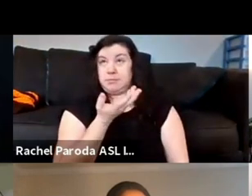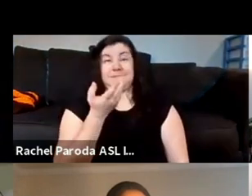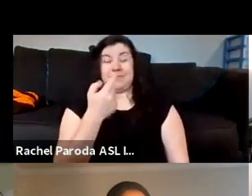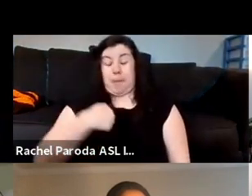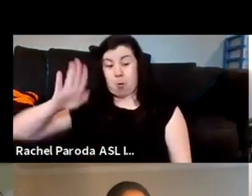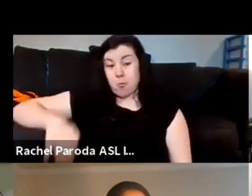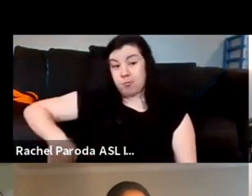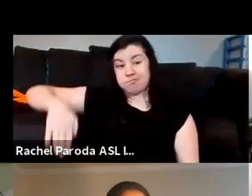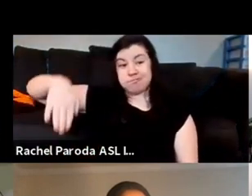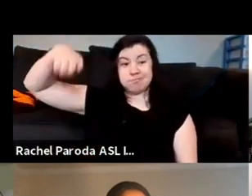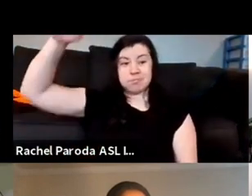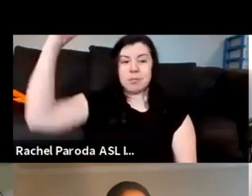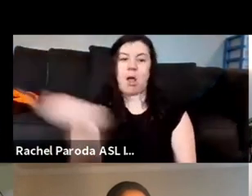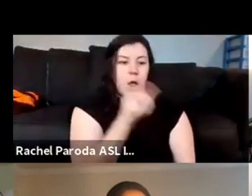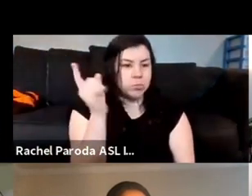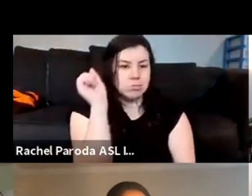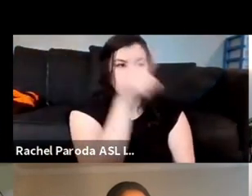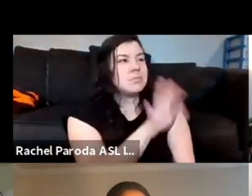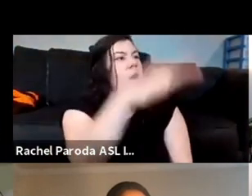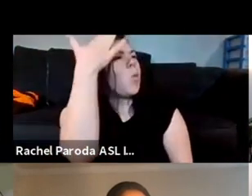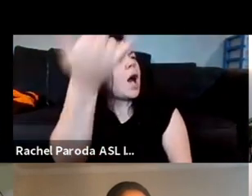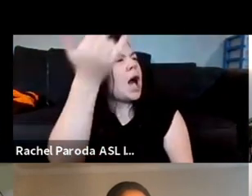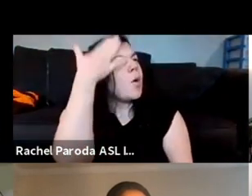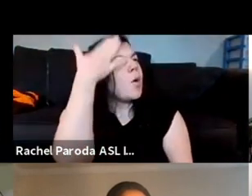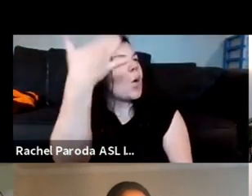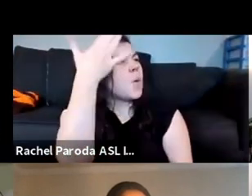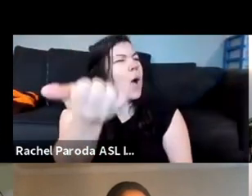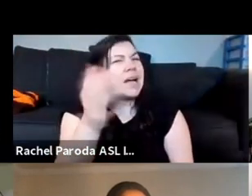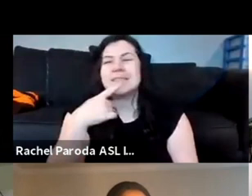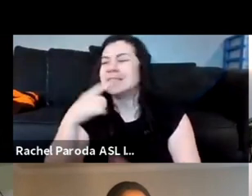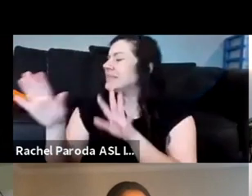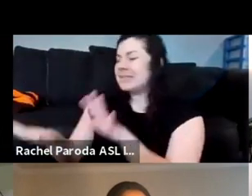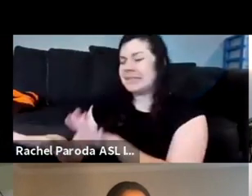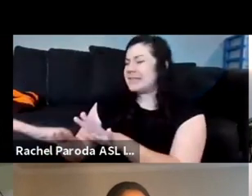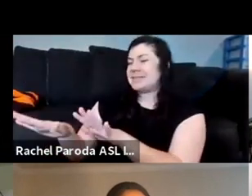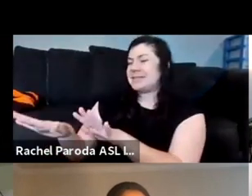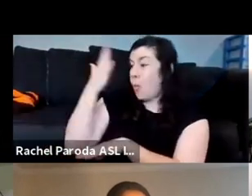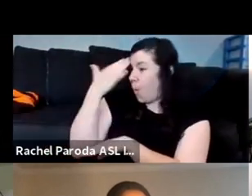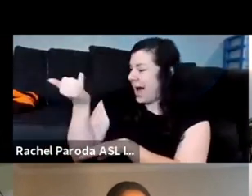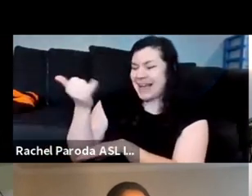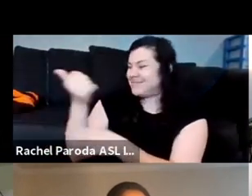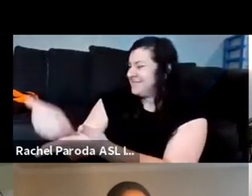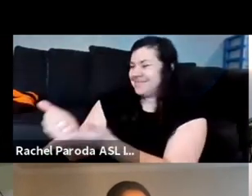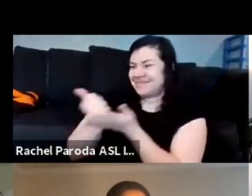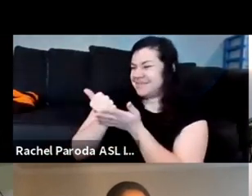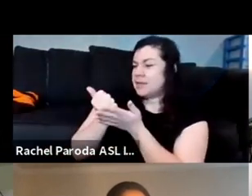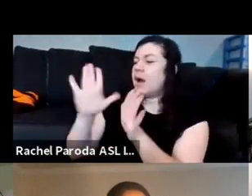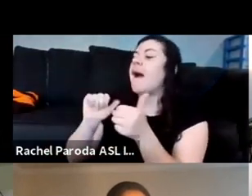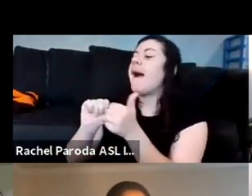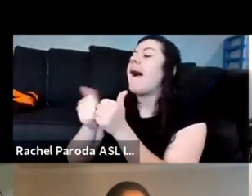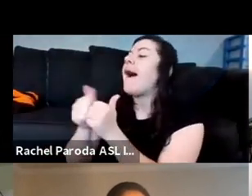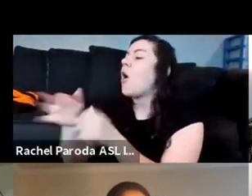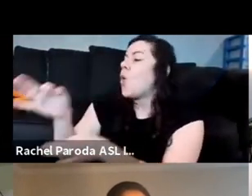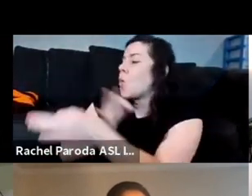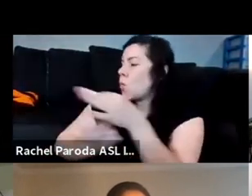questions and she would say to me that's not very helpful you need to actually ask how um and so i think i